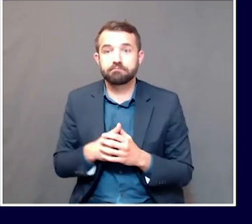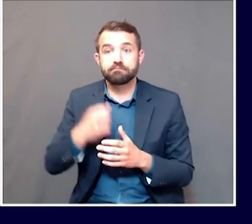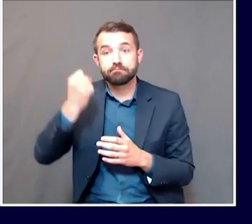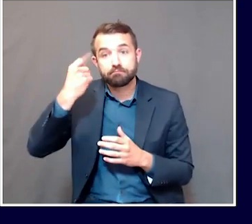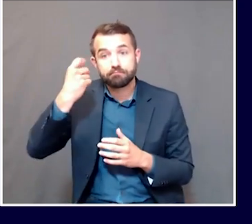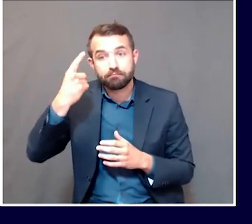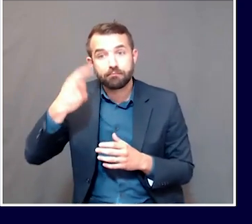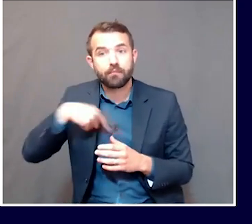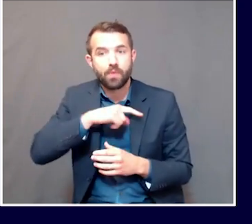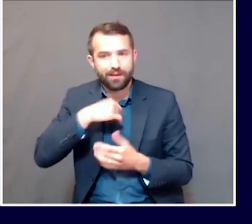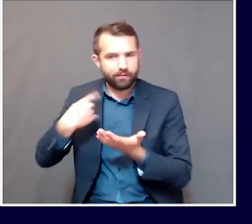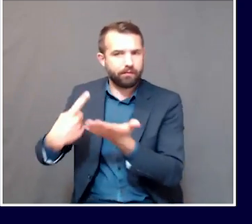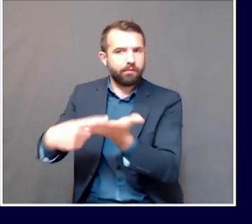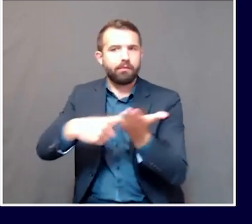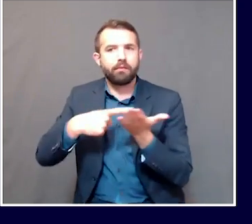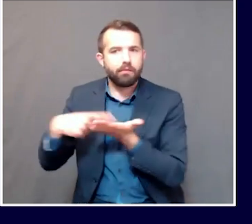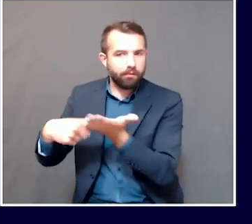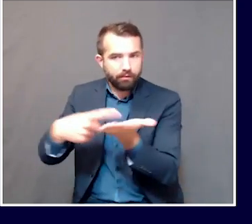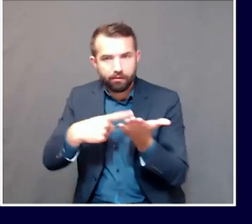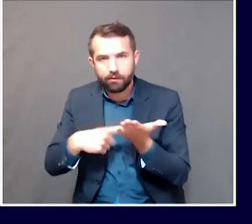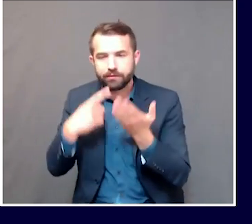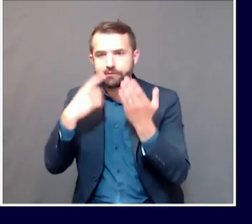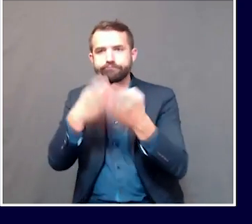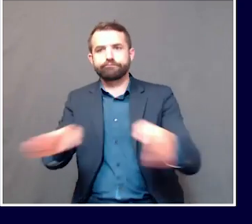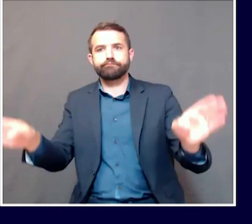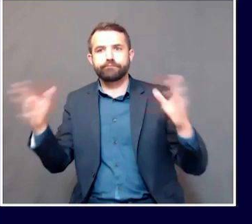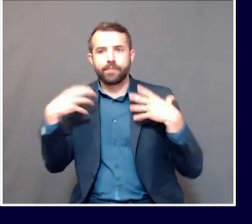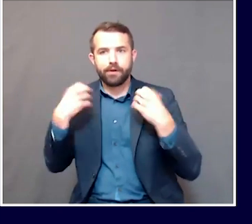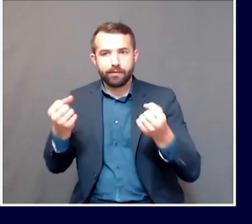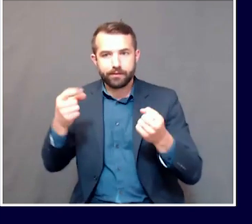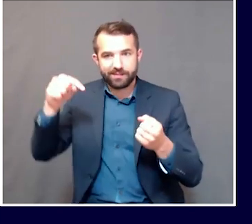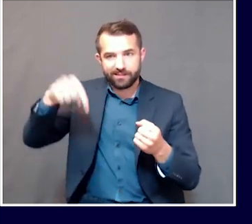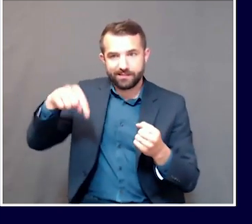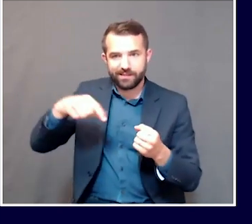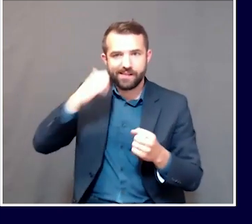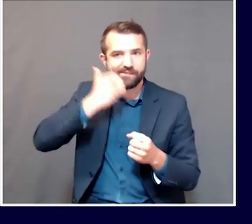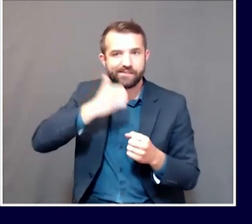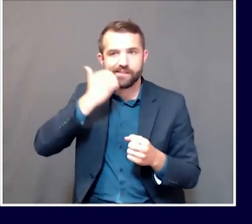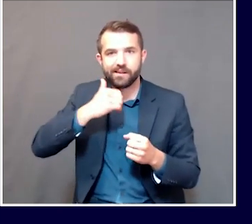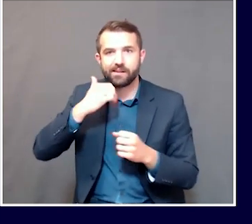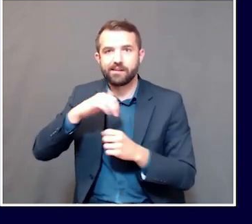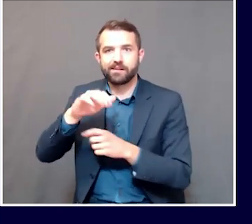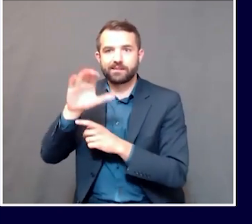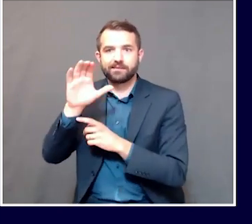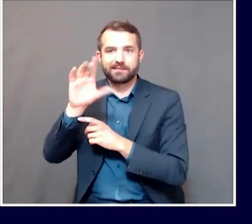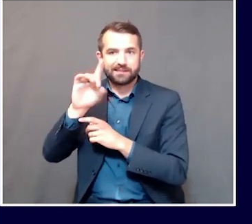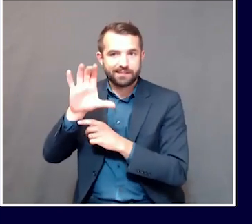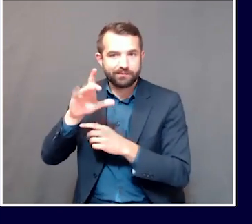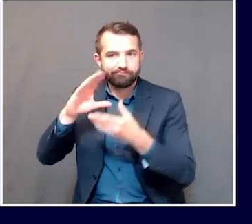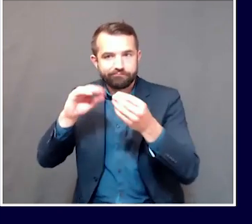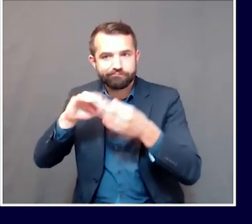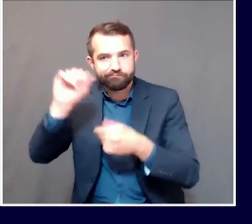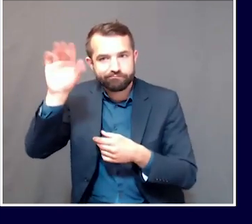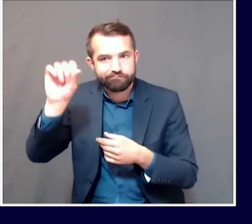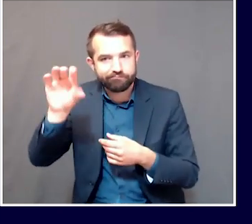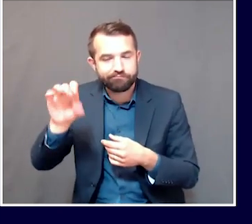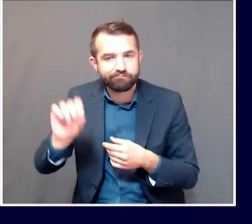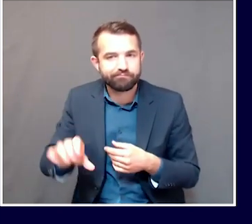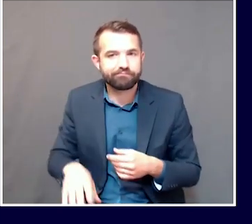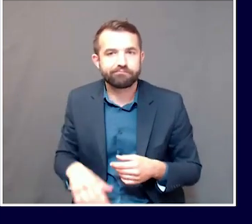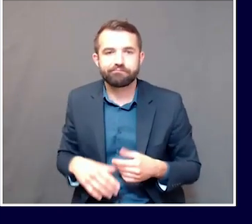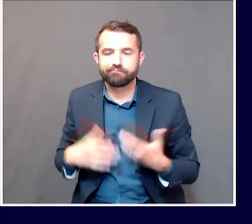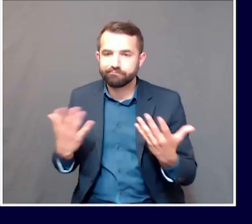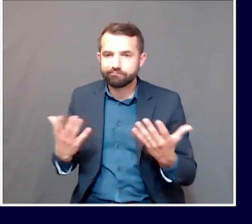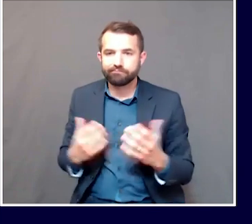particularly about public health, because this is the CDC daily briefing. Certainly there is clear acknowledgement of the